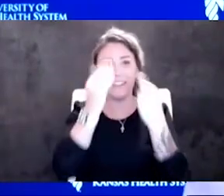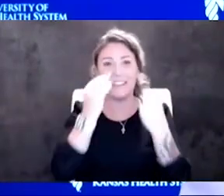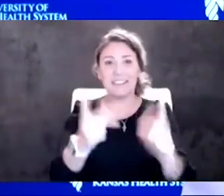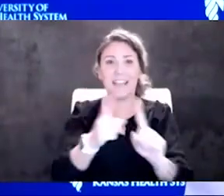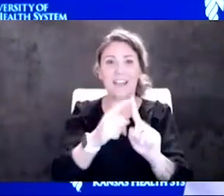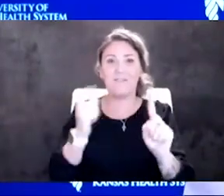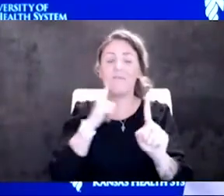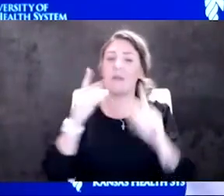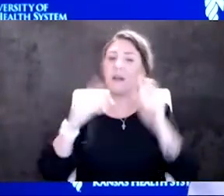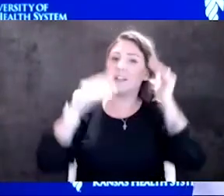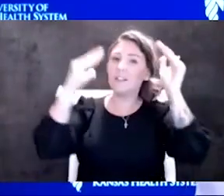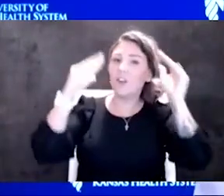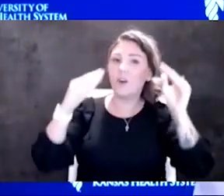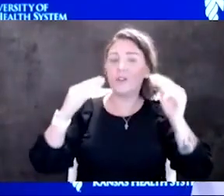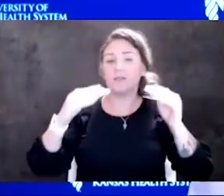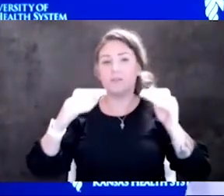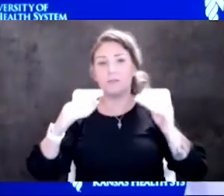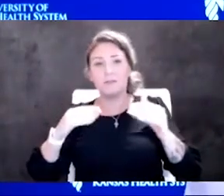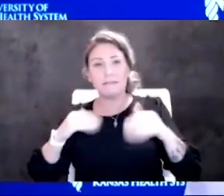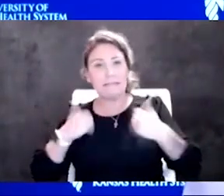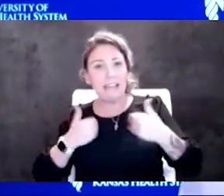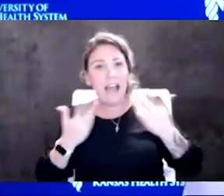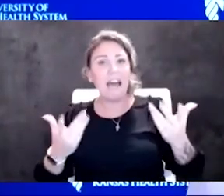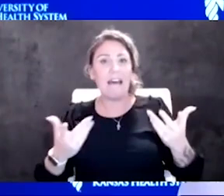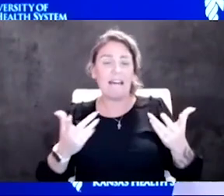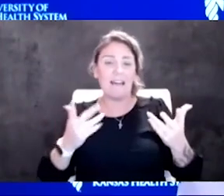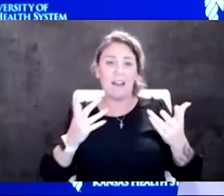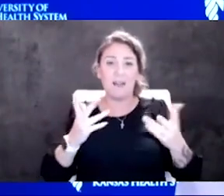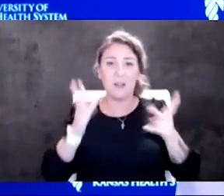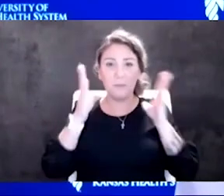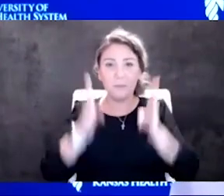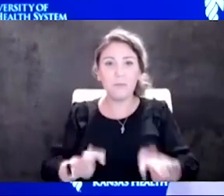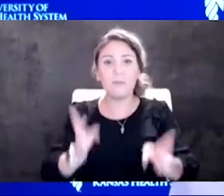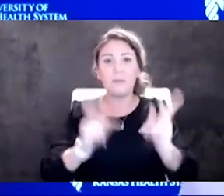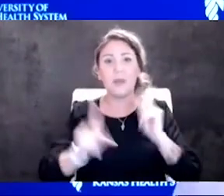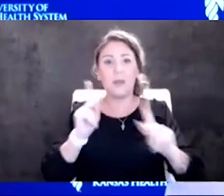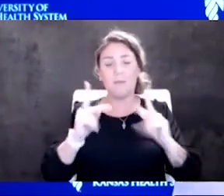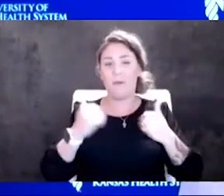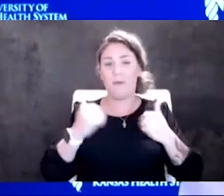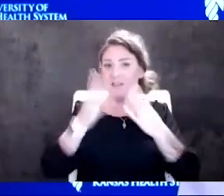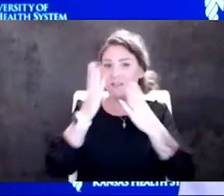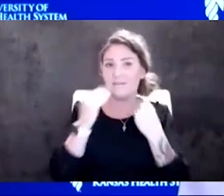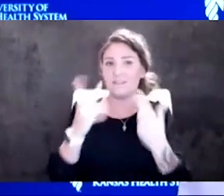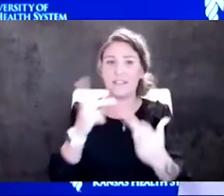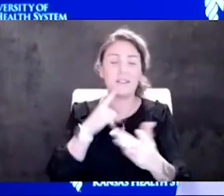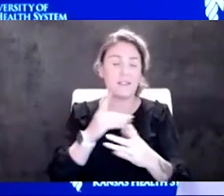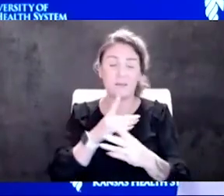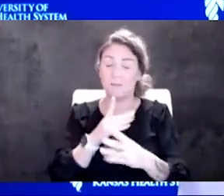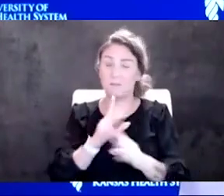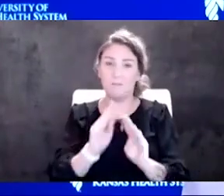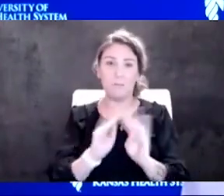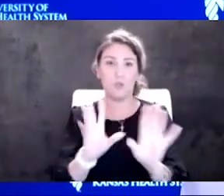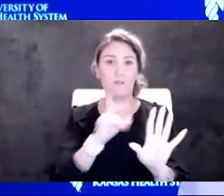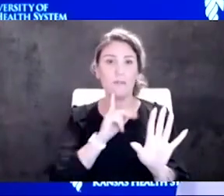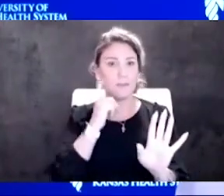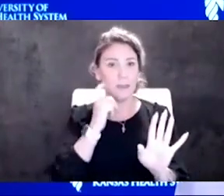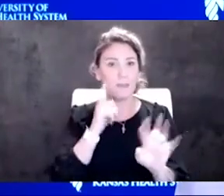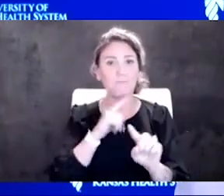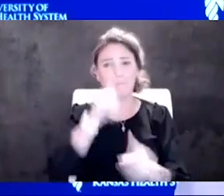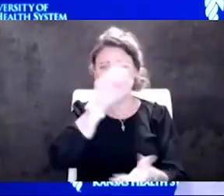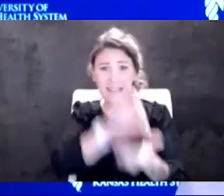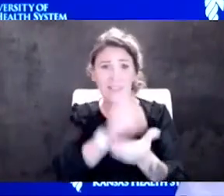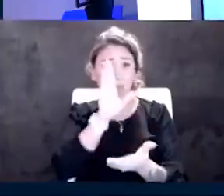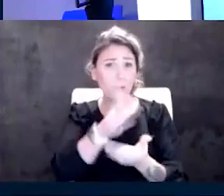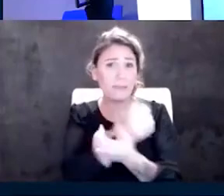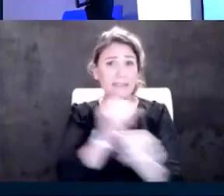and in the young persons that we do have data about, pure speculation. But I believe it will be safe and fully effective as